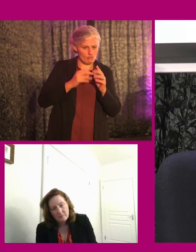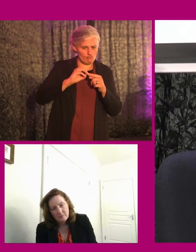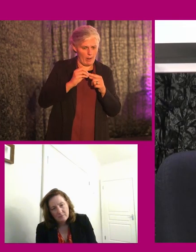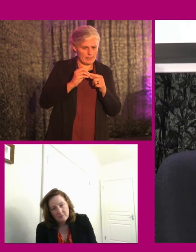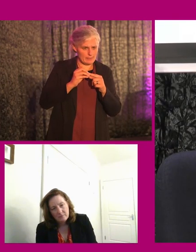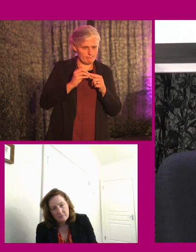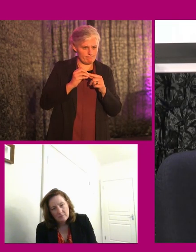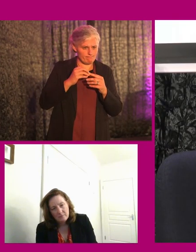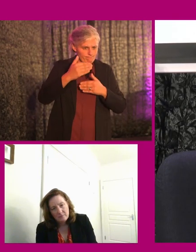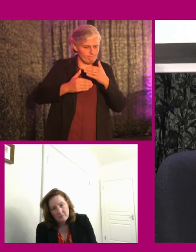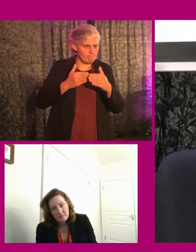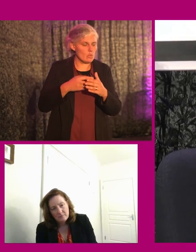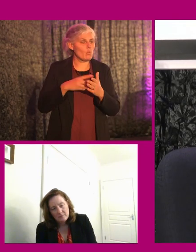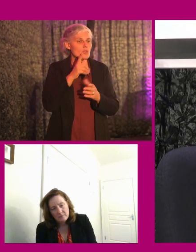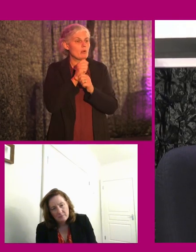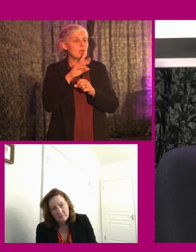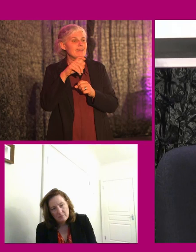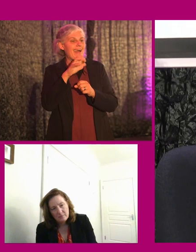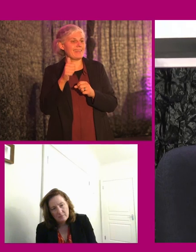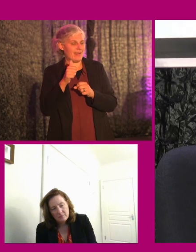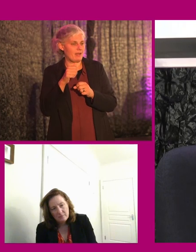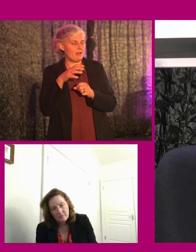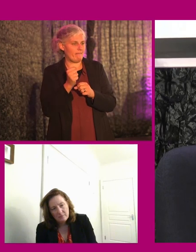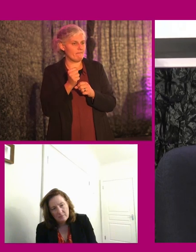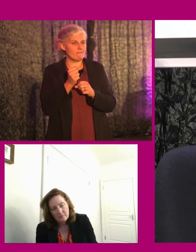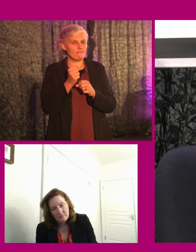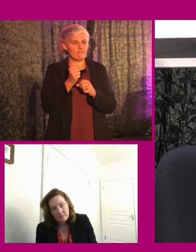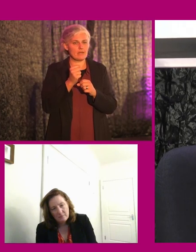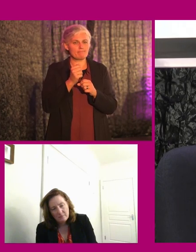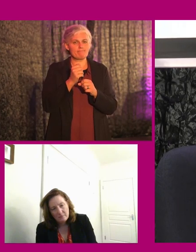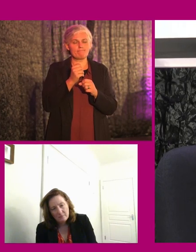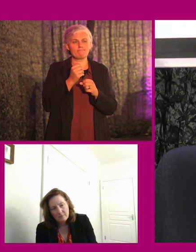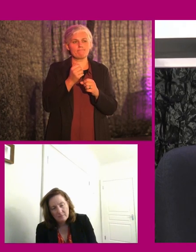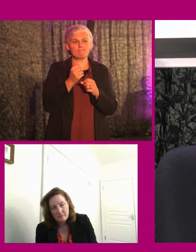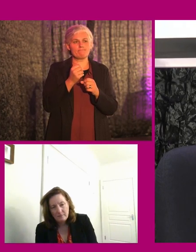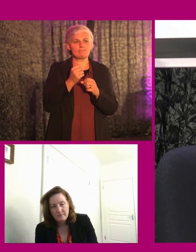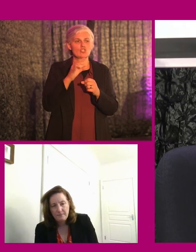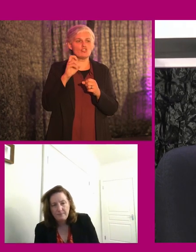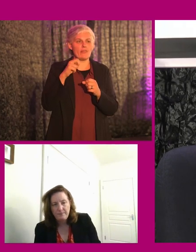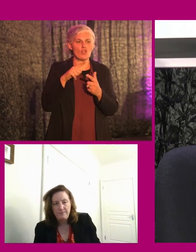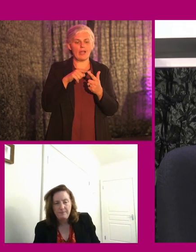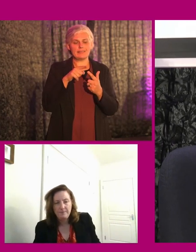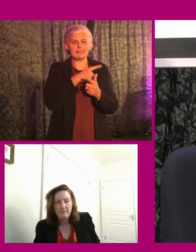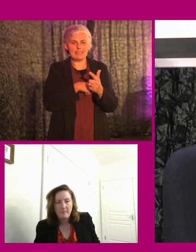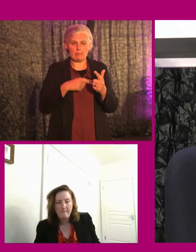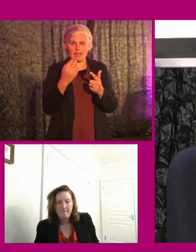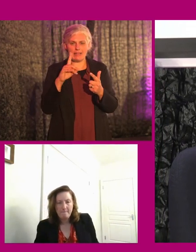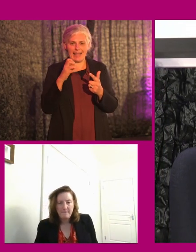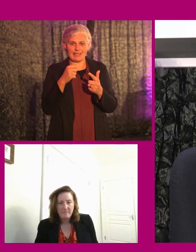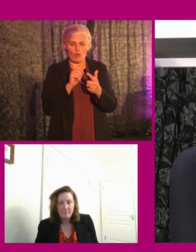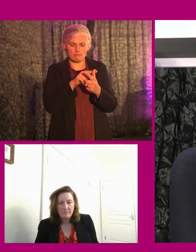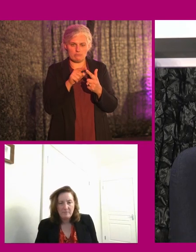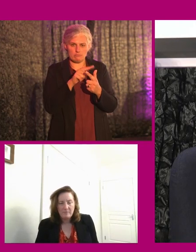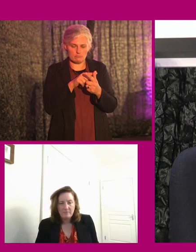move. And I said, you know, in terms of data, what we would have would be just kind of gender and disability data. know. And again,